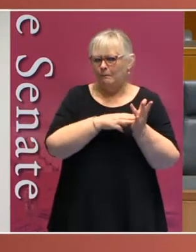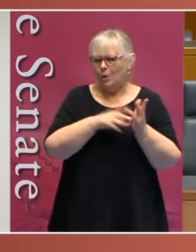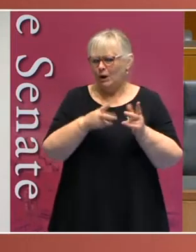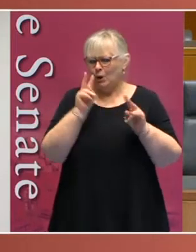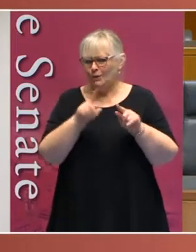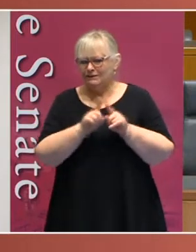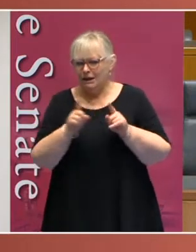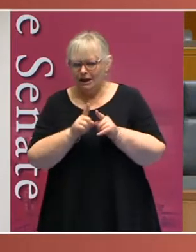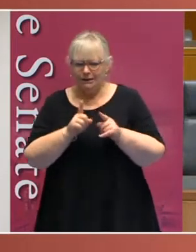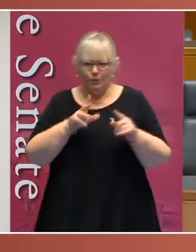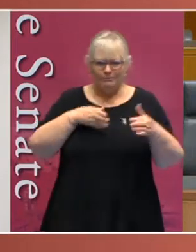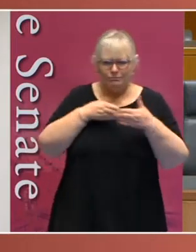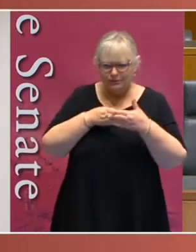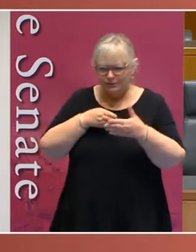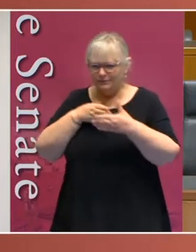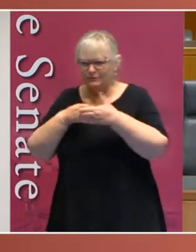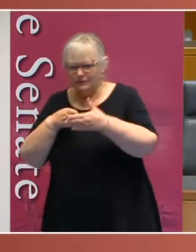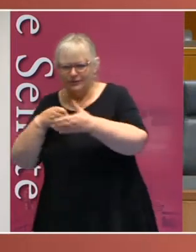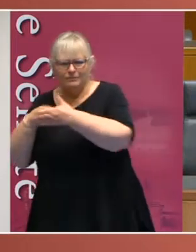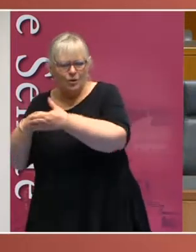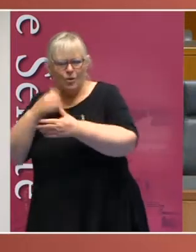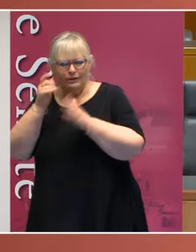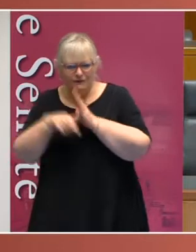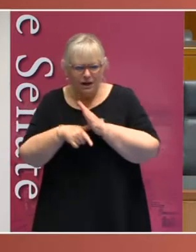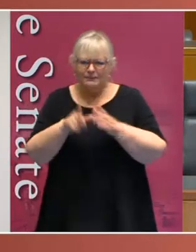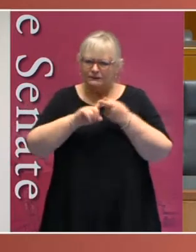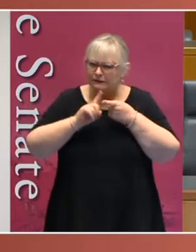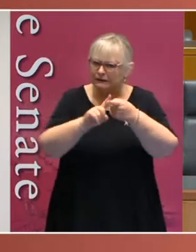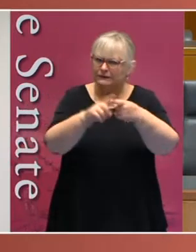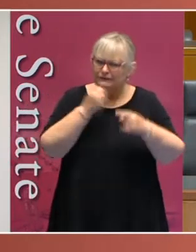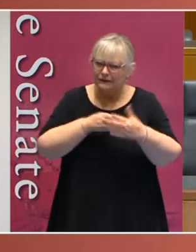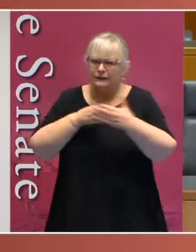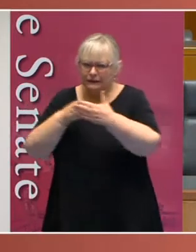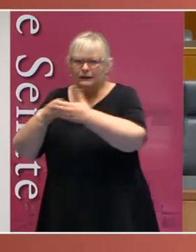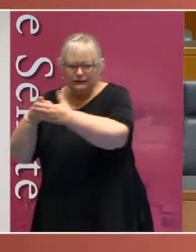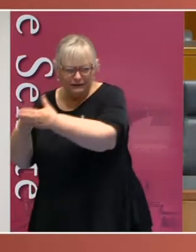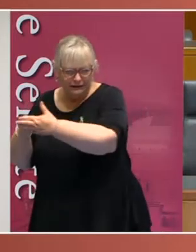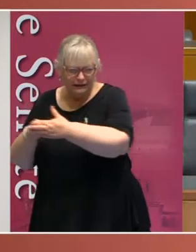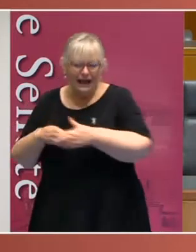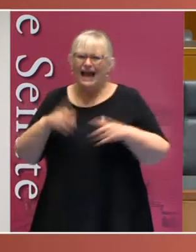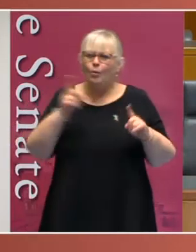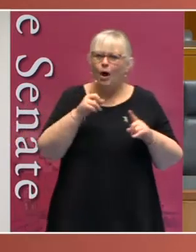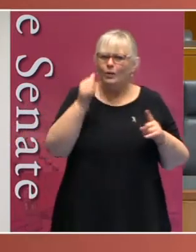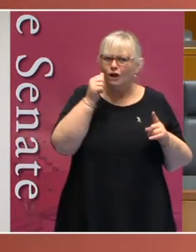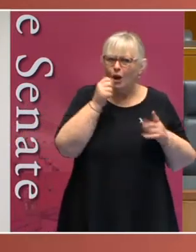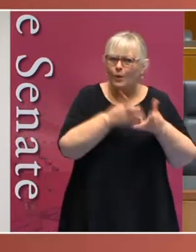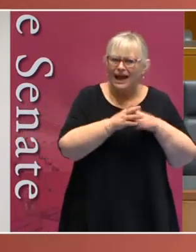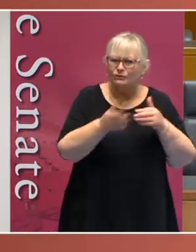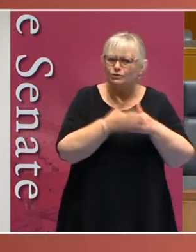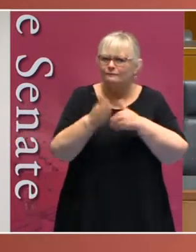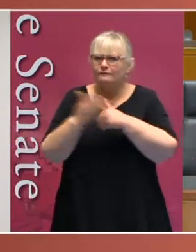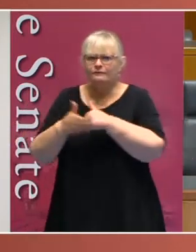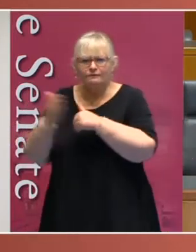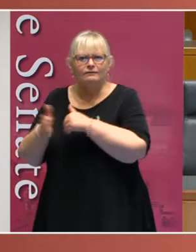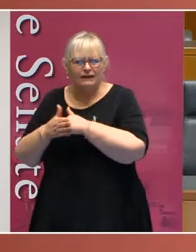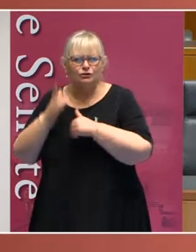and the barriers that it has created and sustained, and the remedies that are needed to bring down those barriers